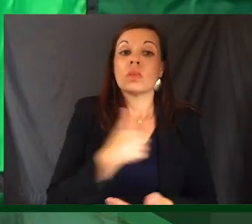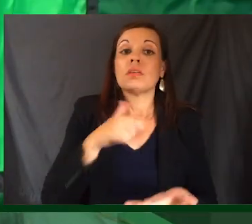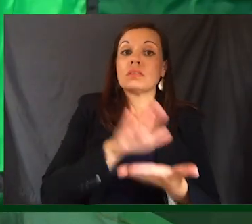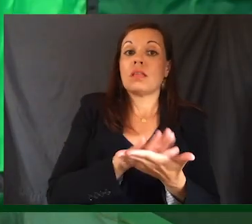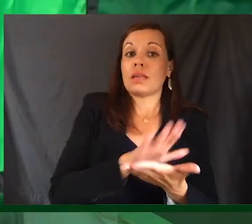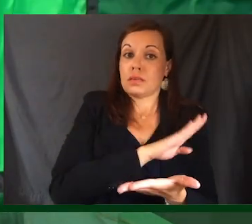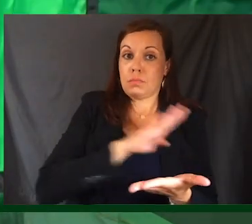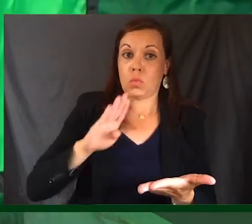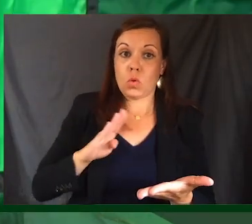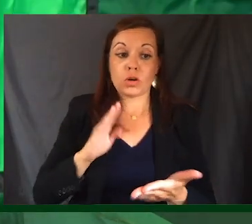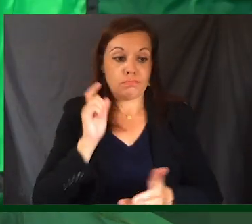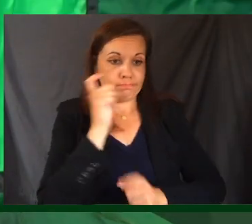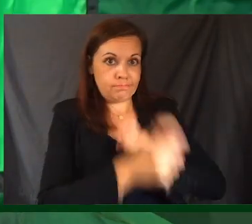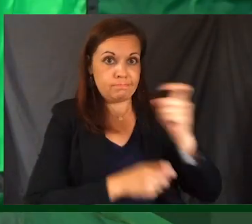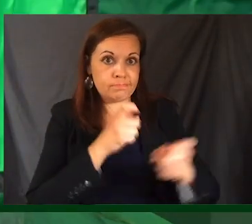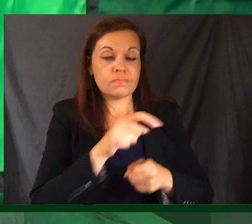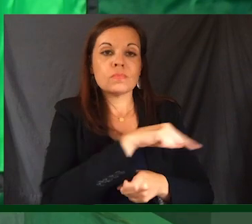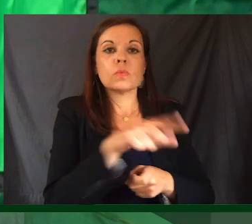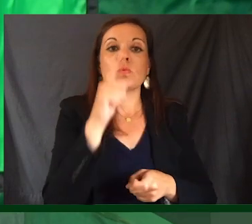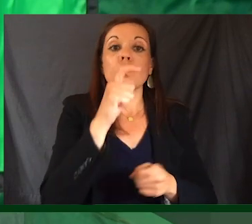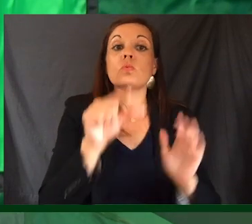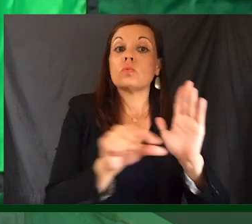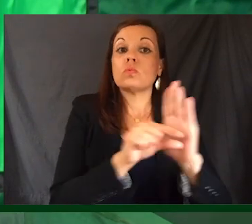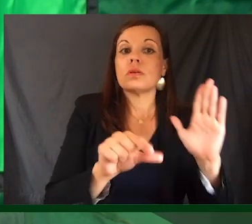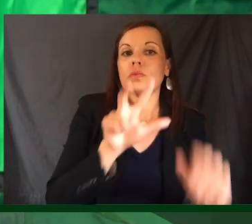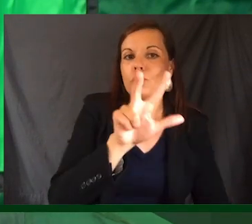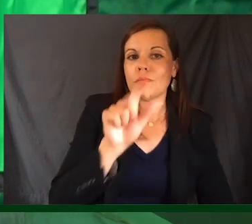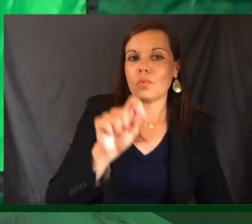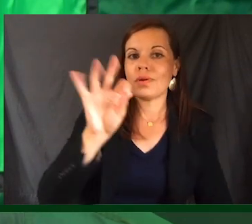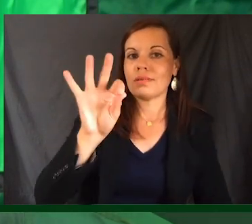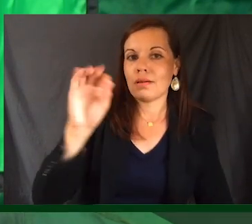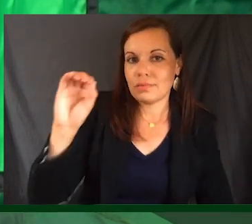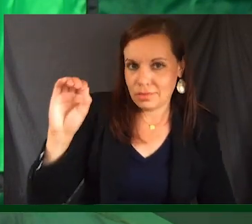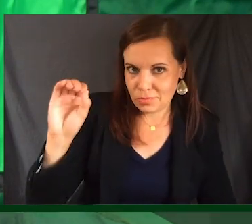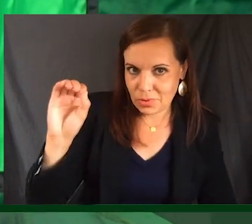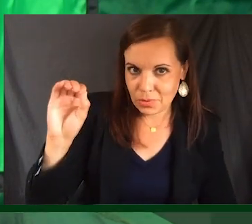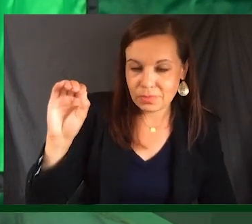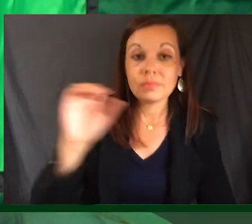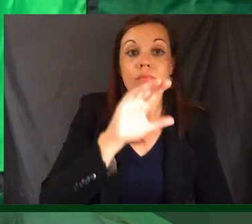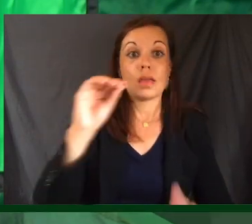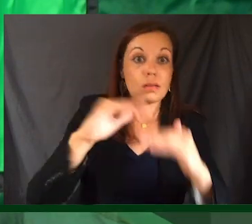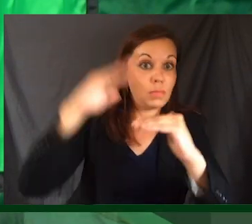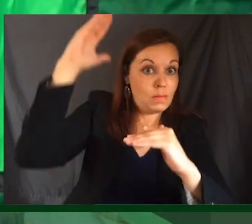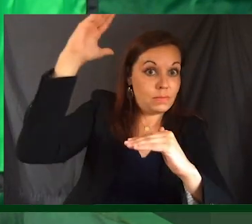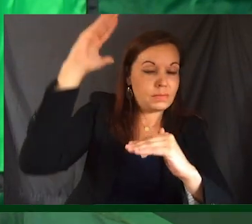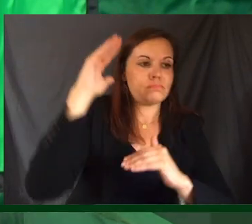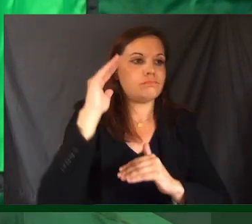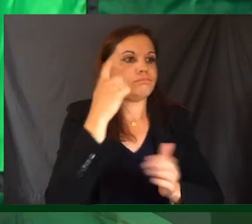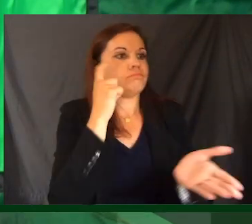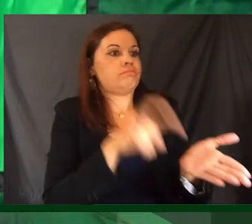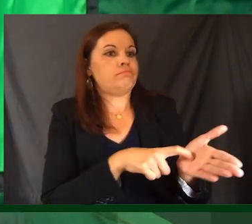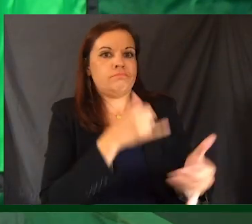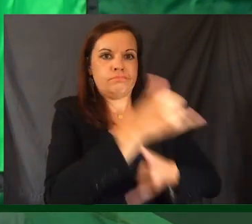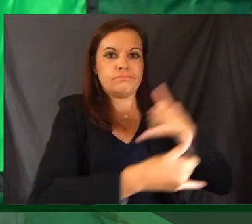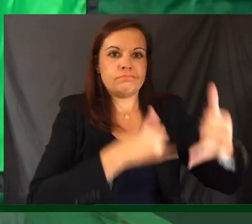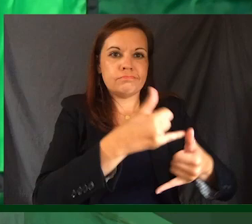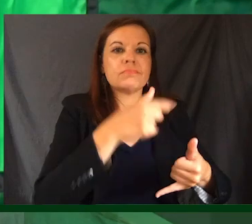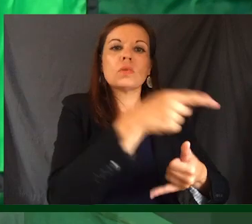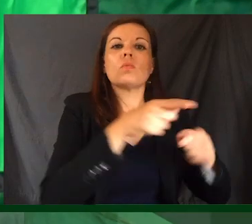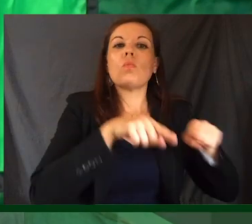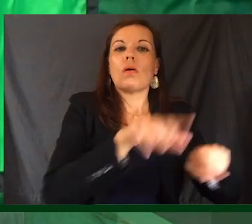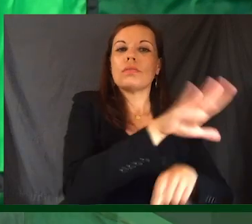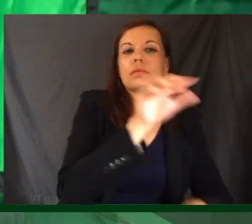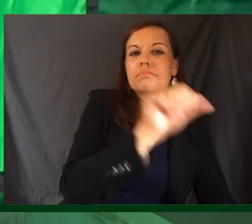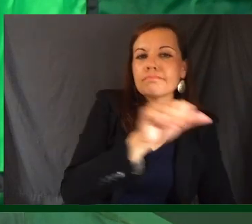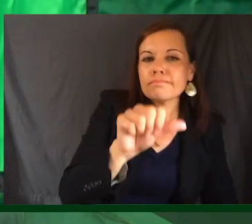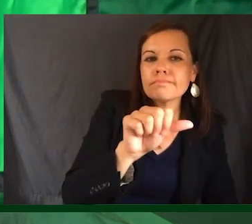to students who have earned a grade point average of 3.90 and greater in pursuit of an associate in arts degree,